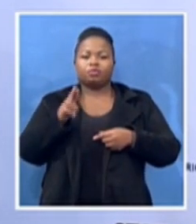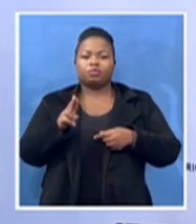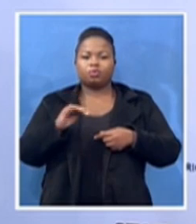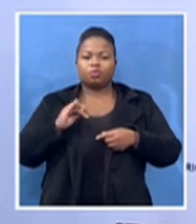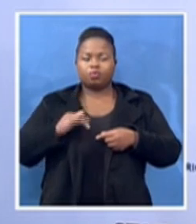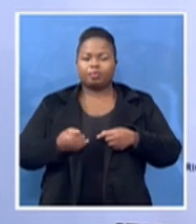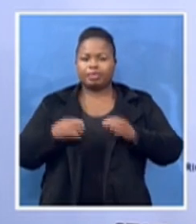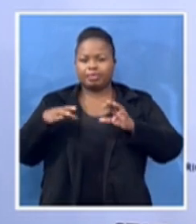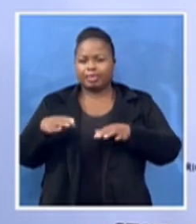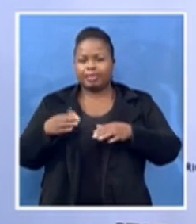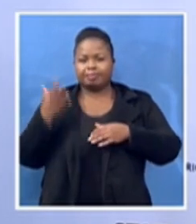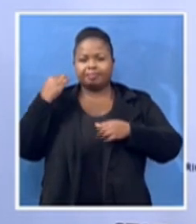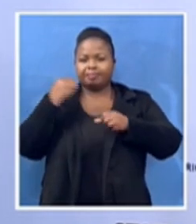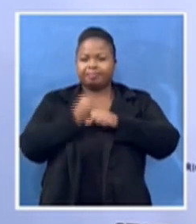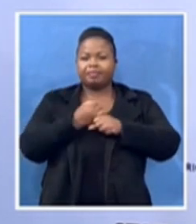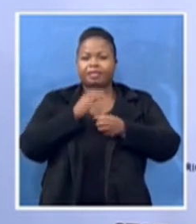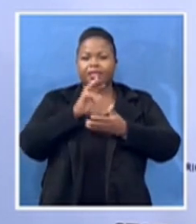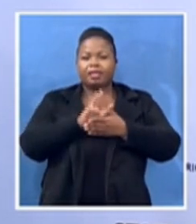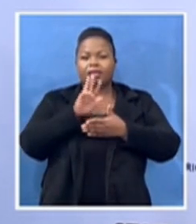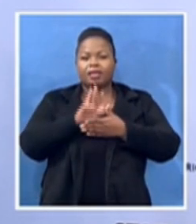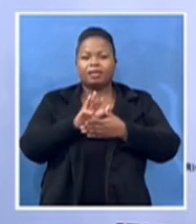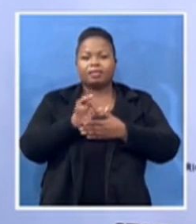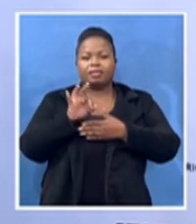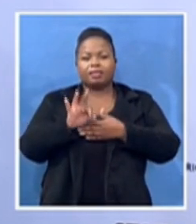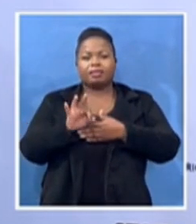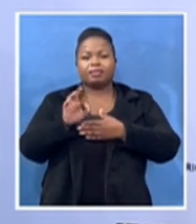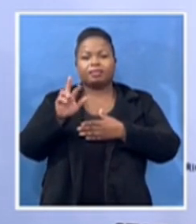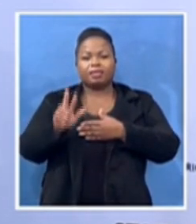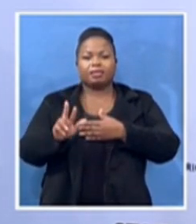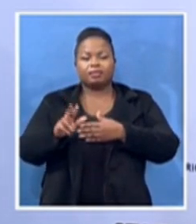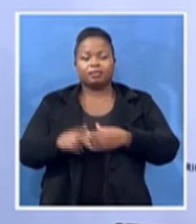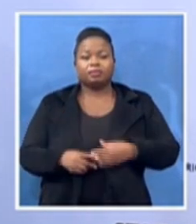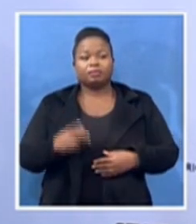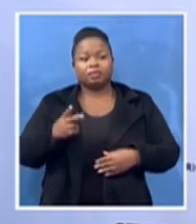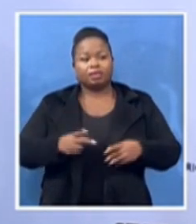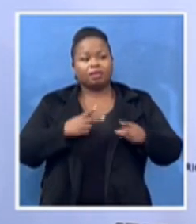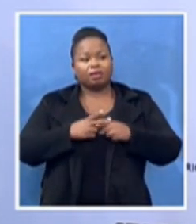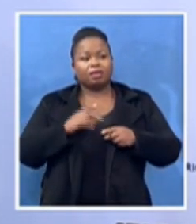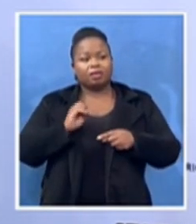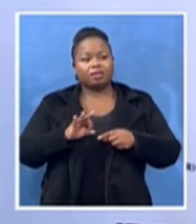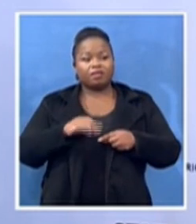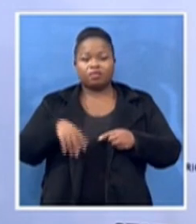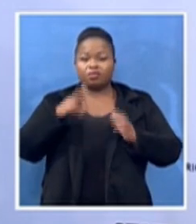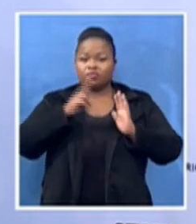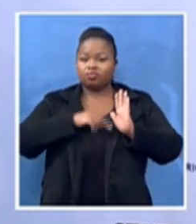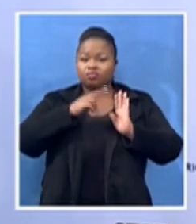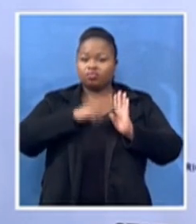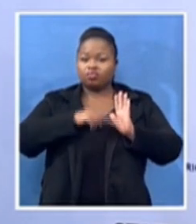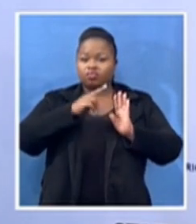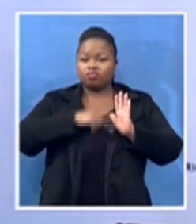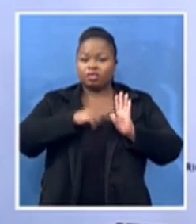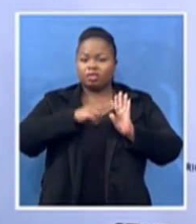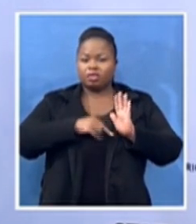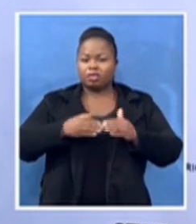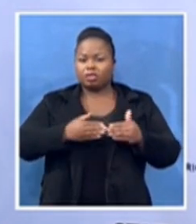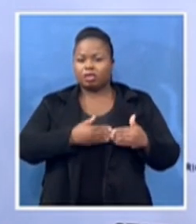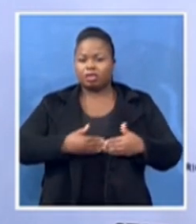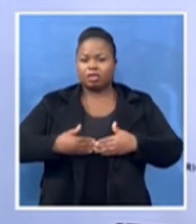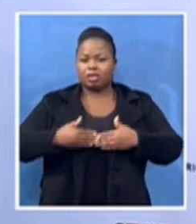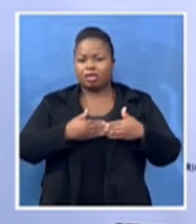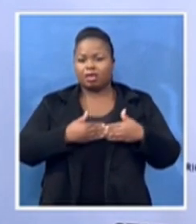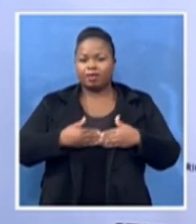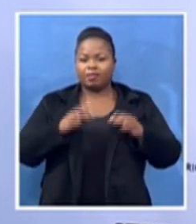And if you read carefully and analyze that,